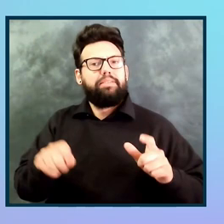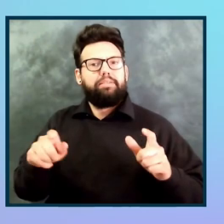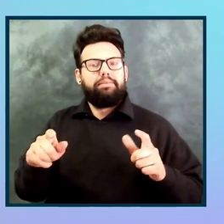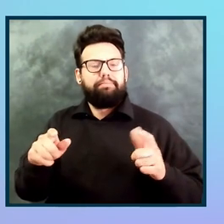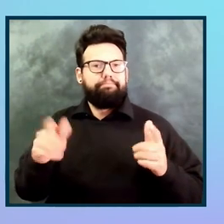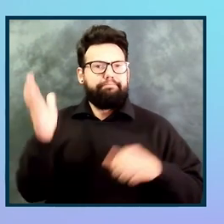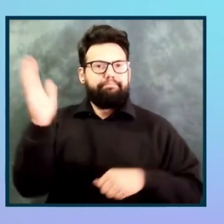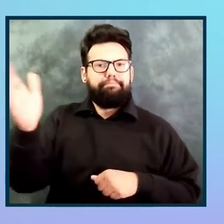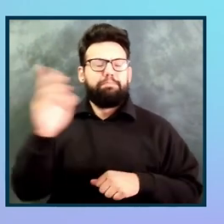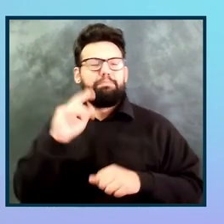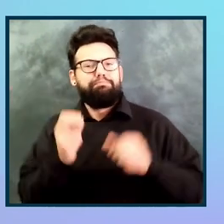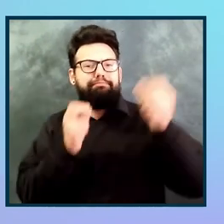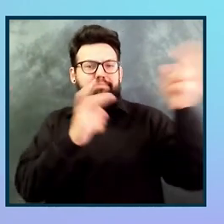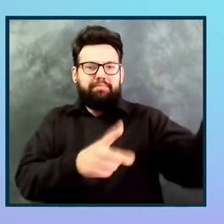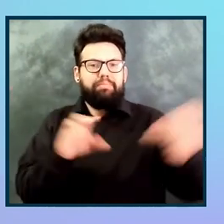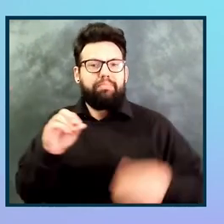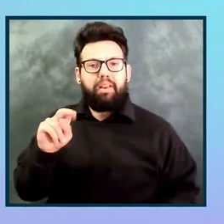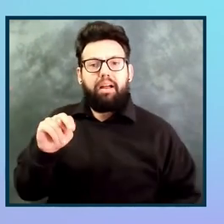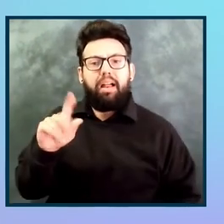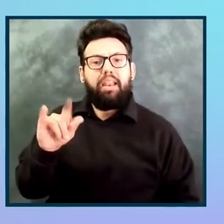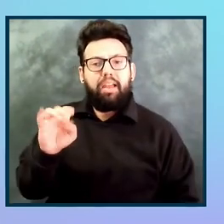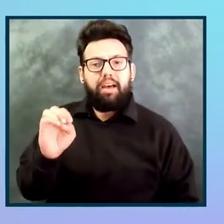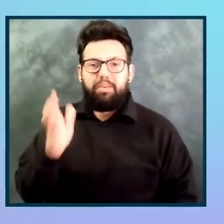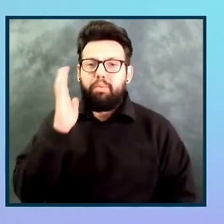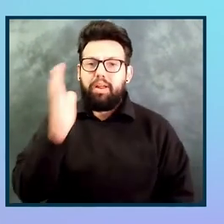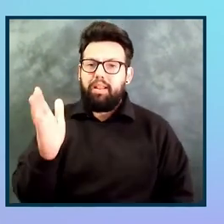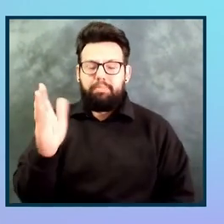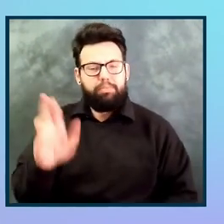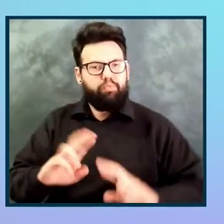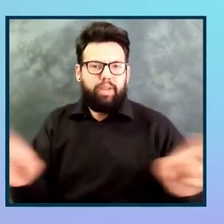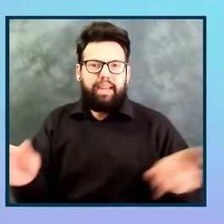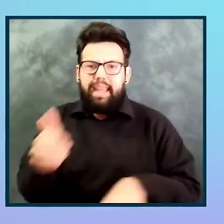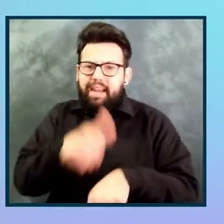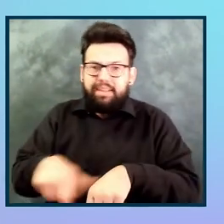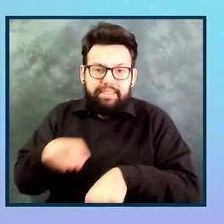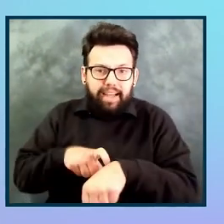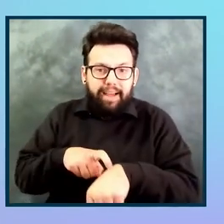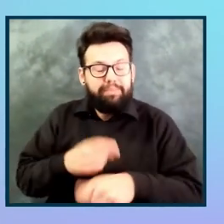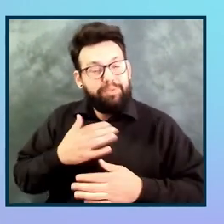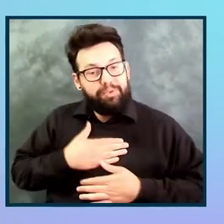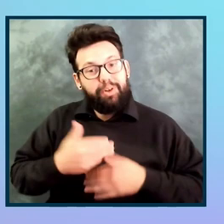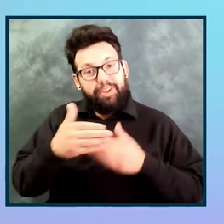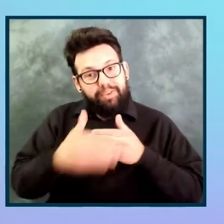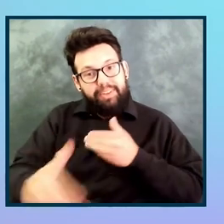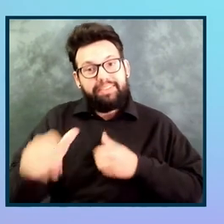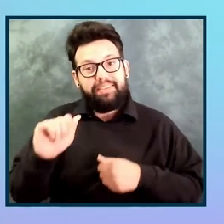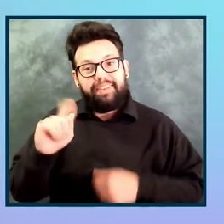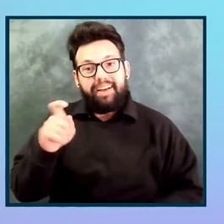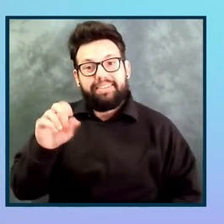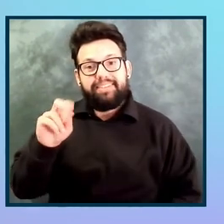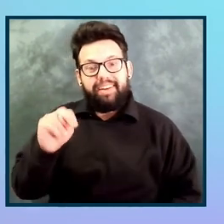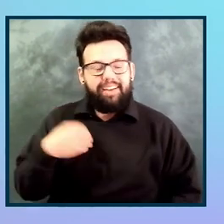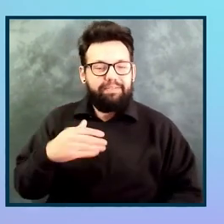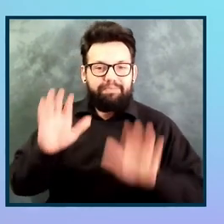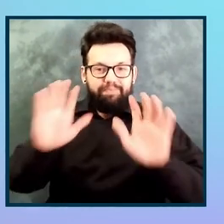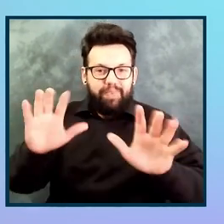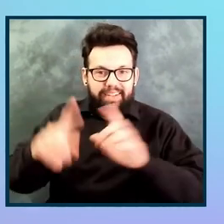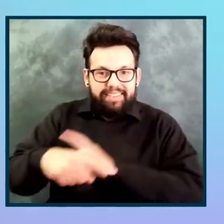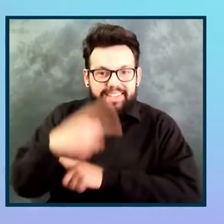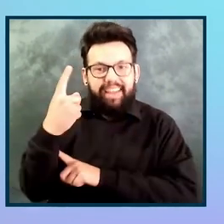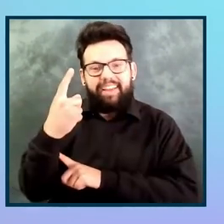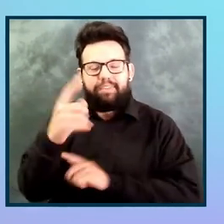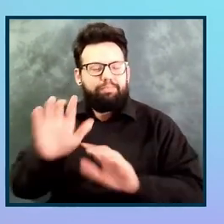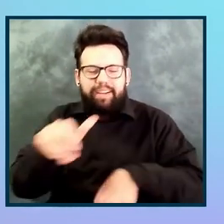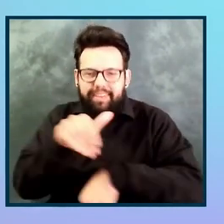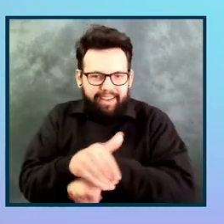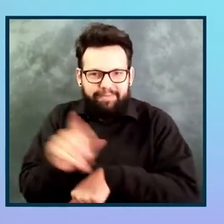at any time. It will be available on the same page. So enjoy the rest of XCON, and have a great day or evening.